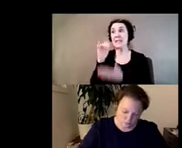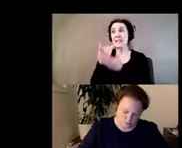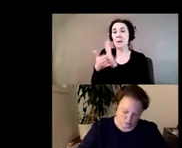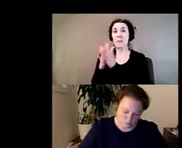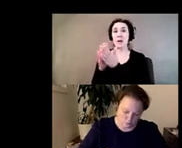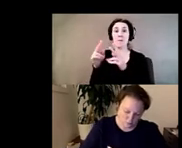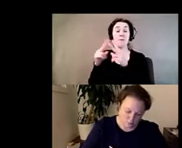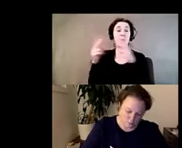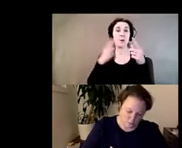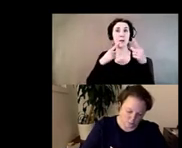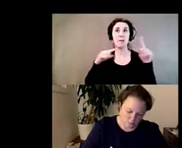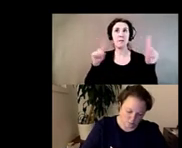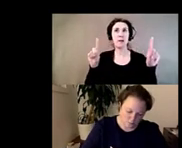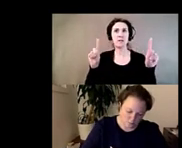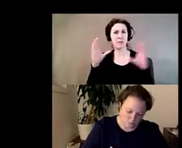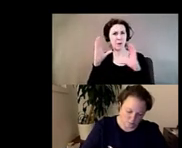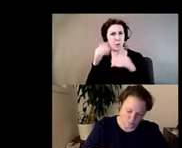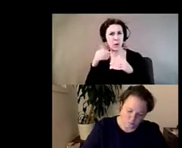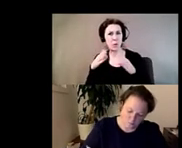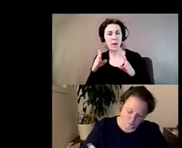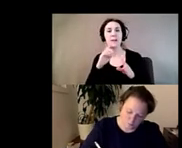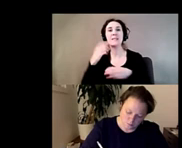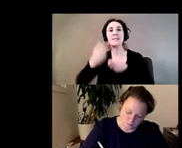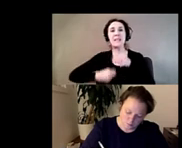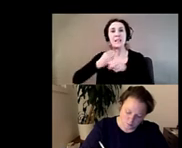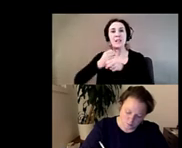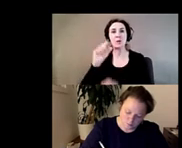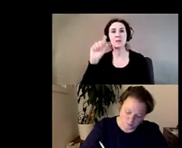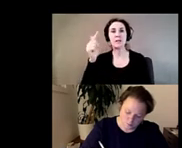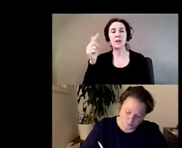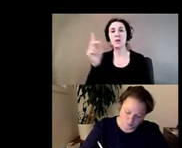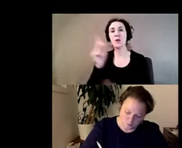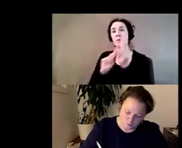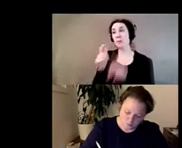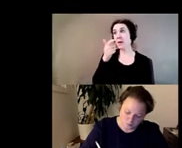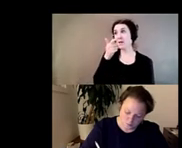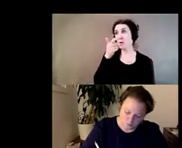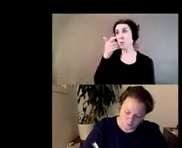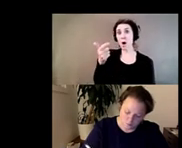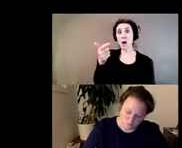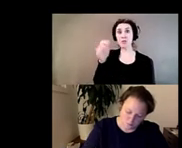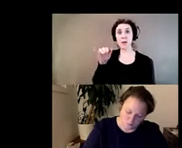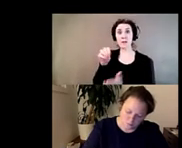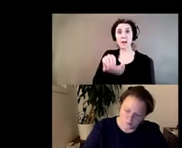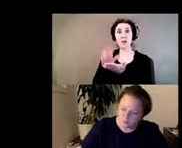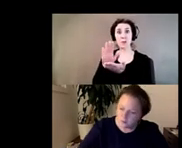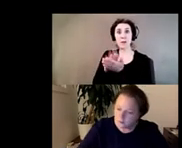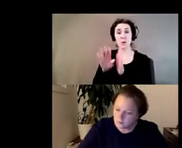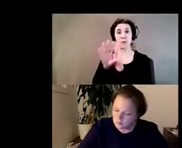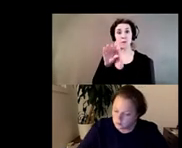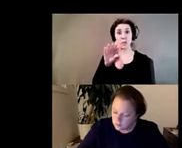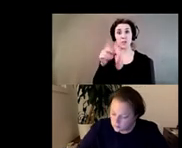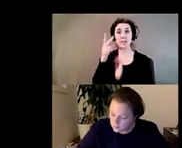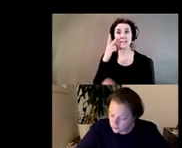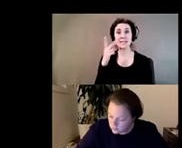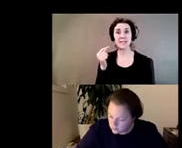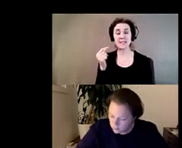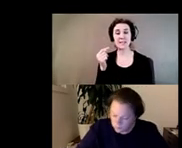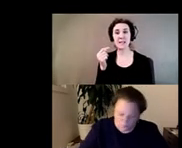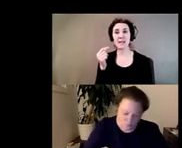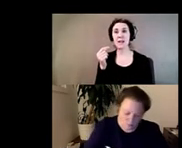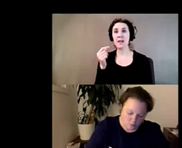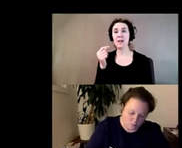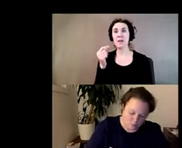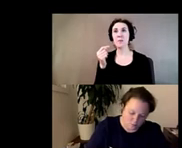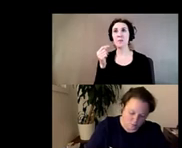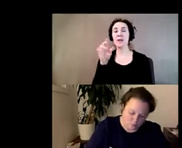effective weirdly as like years later as people have watched that footage that documentary footage and seen that and and that